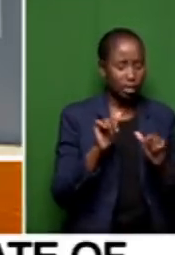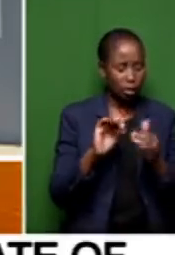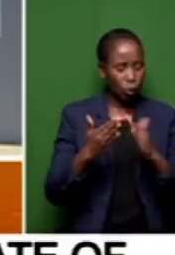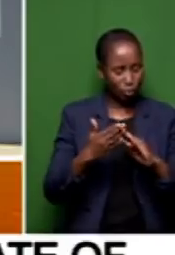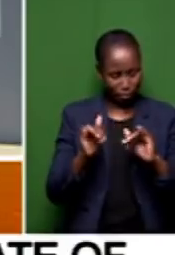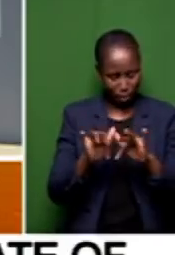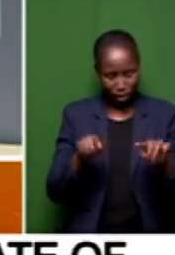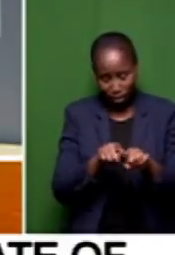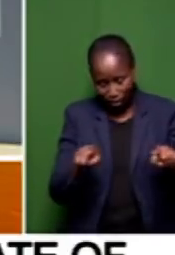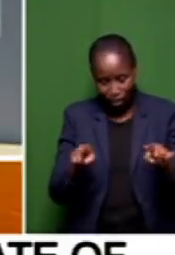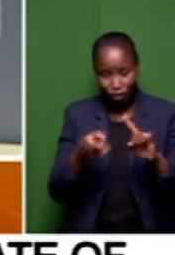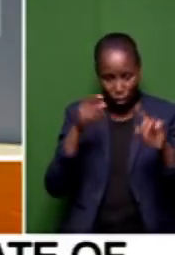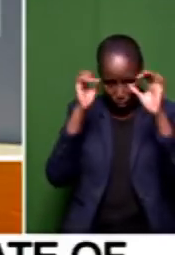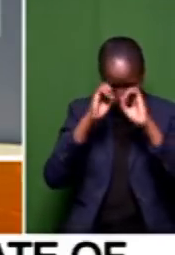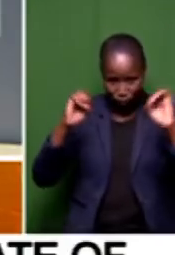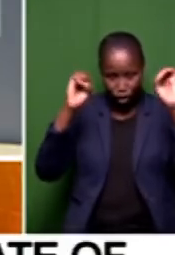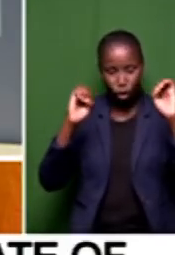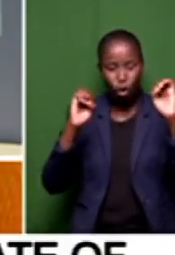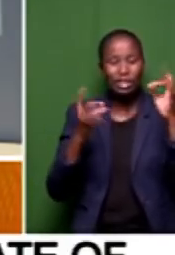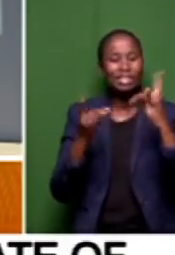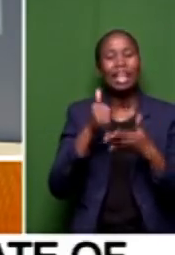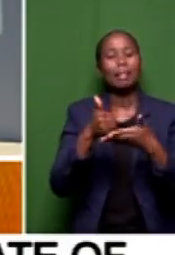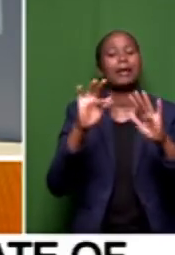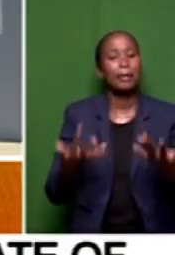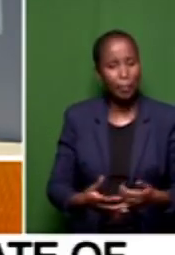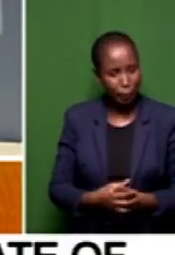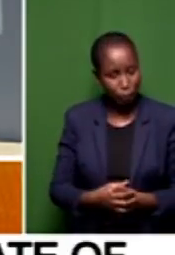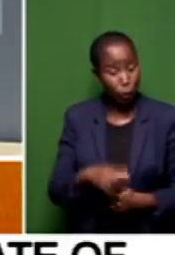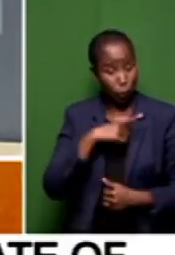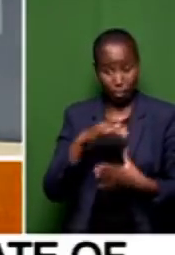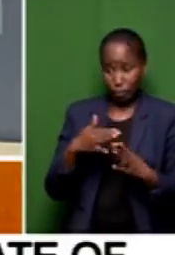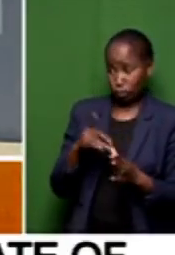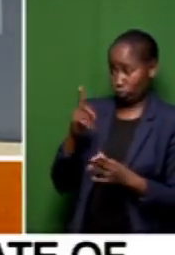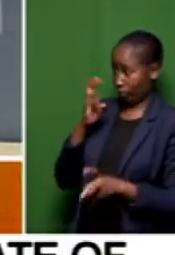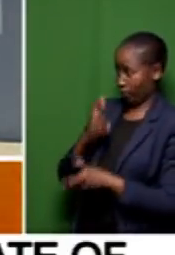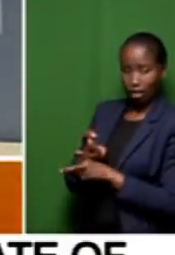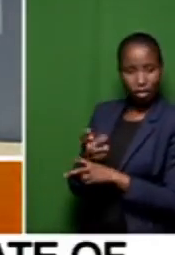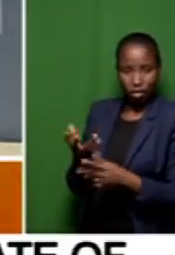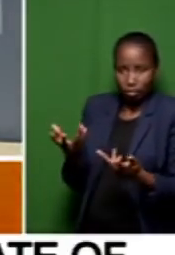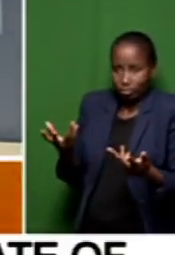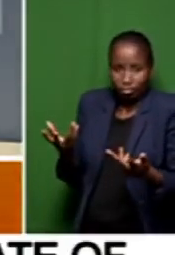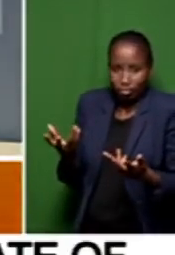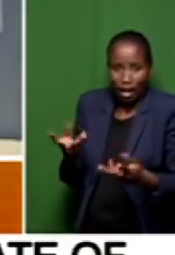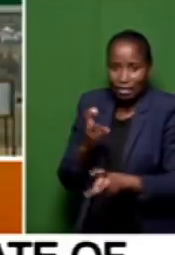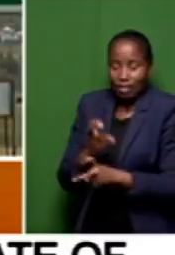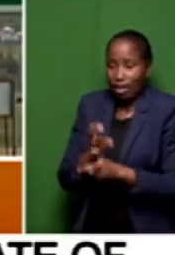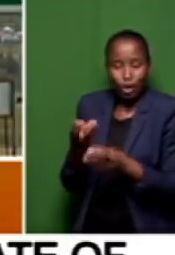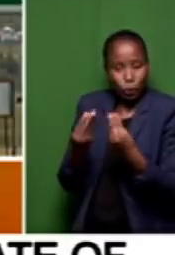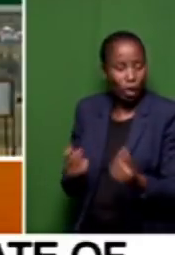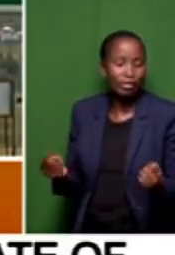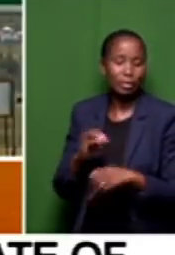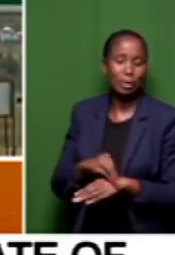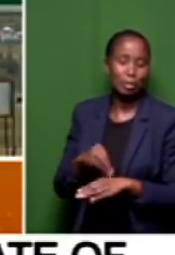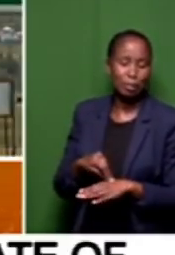City Metro? If you are not able to resolve these issues, if you are sitting there in council, and